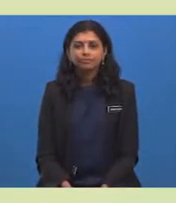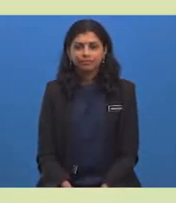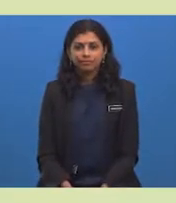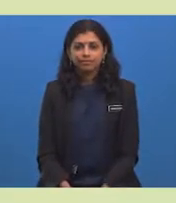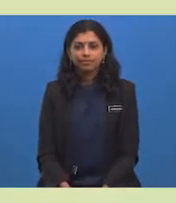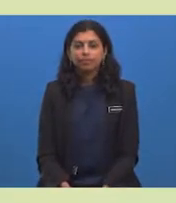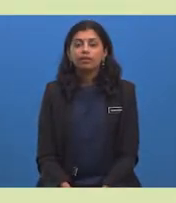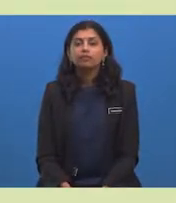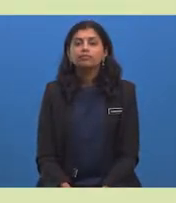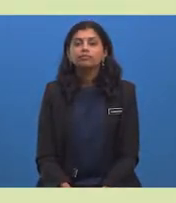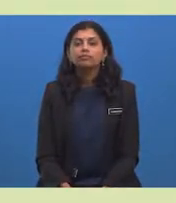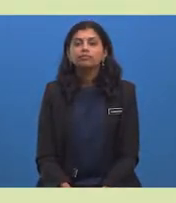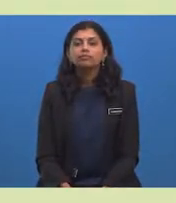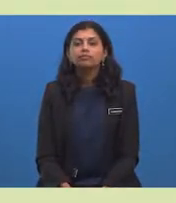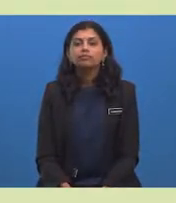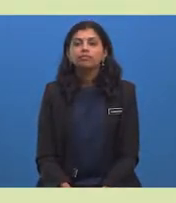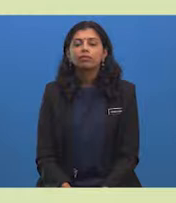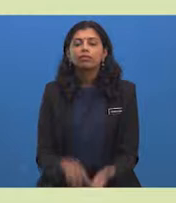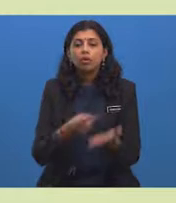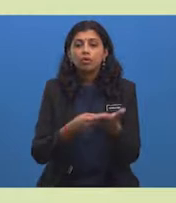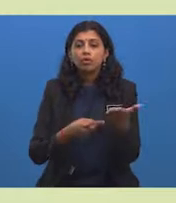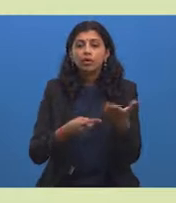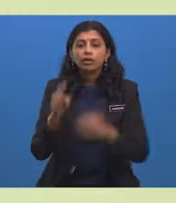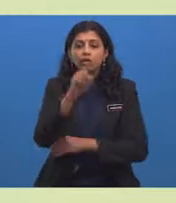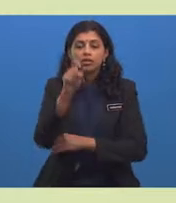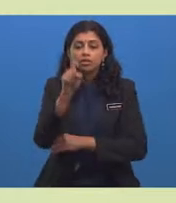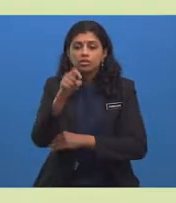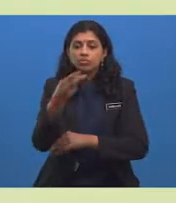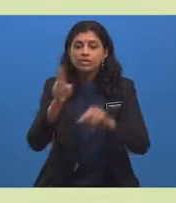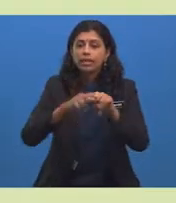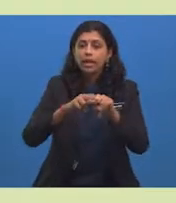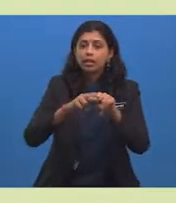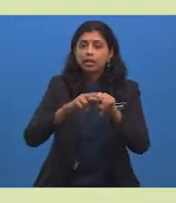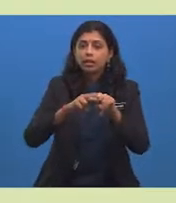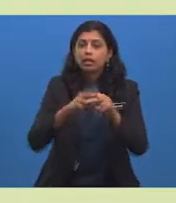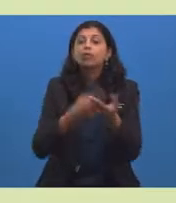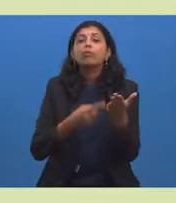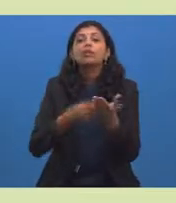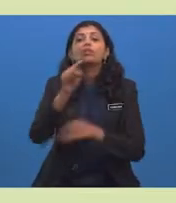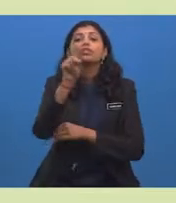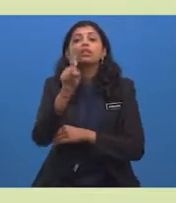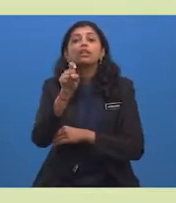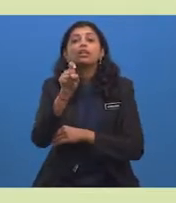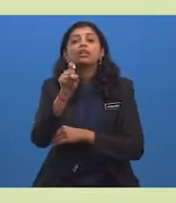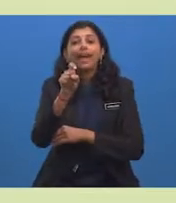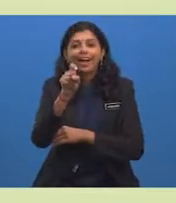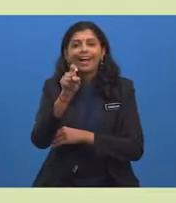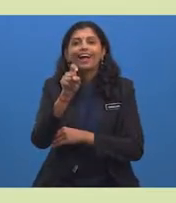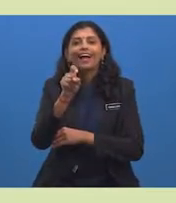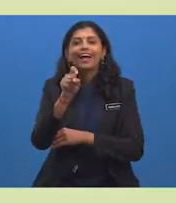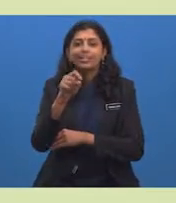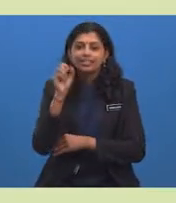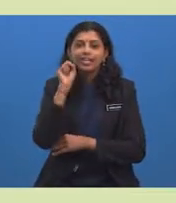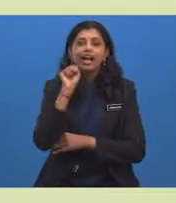What question did she need to include? She asked Emily about her holiday